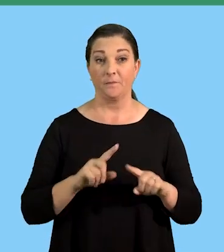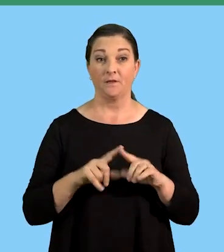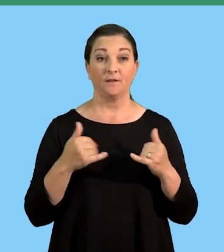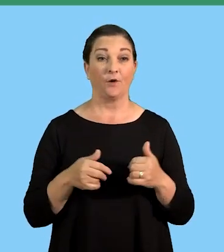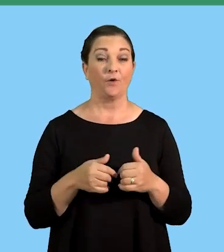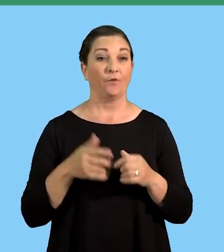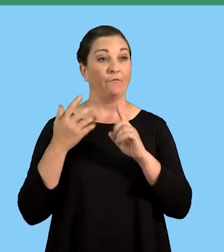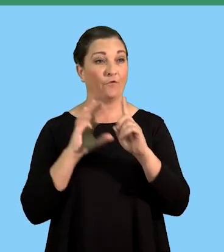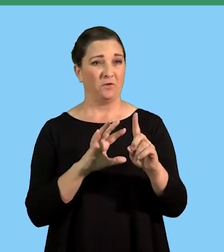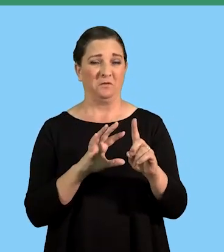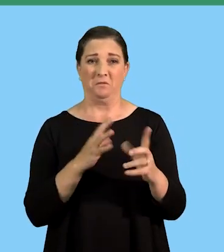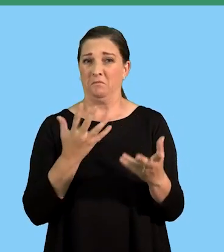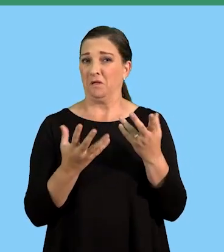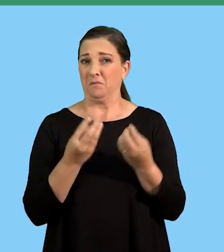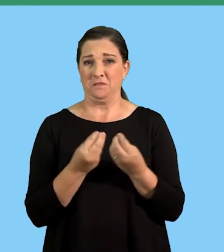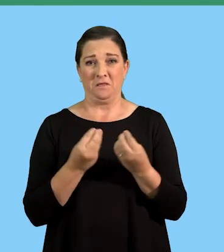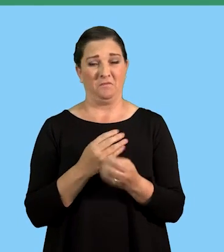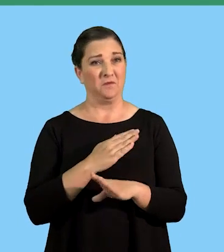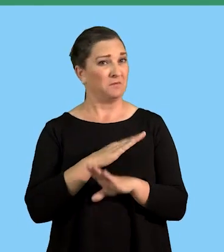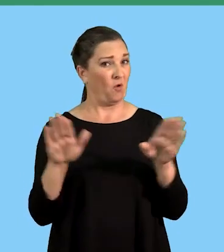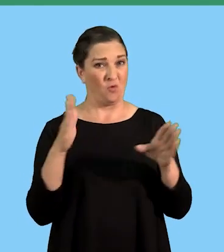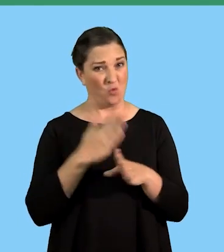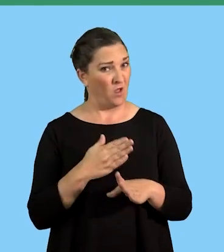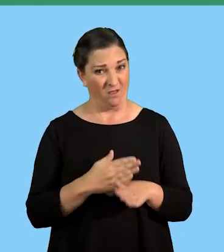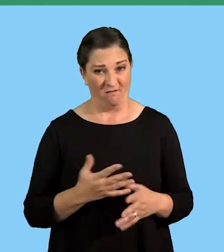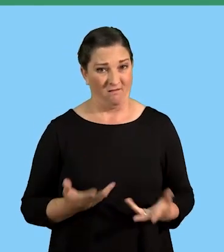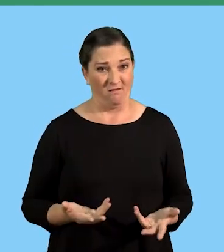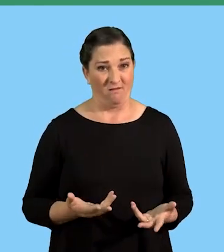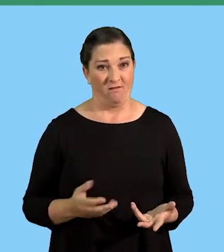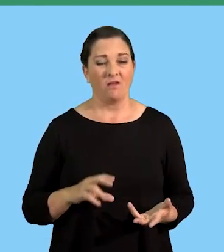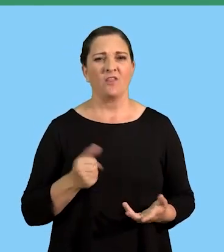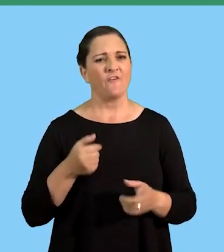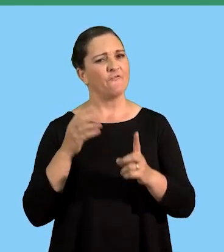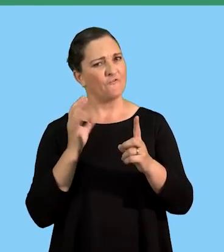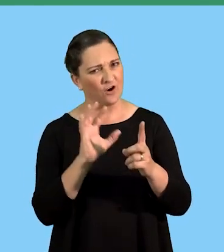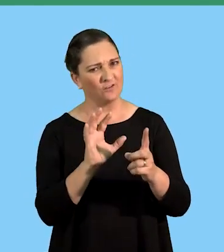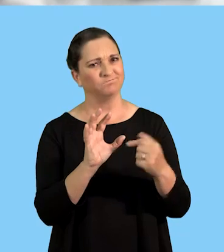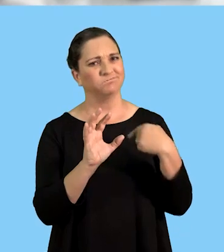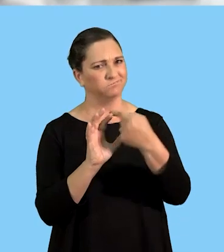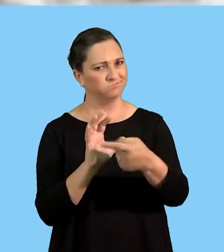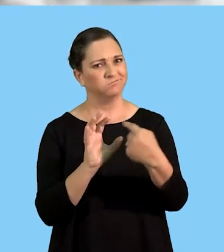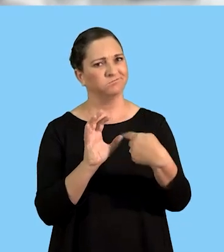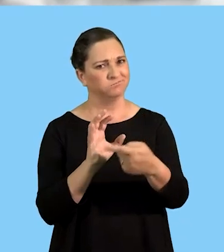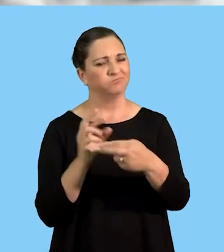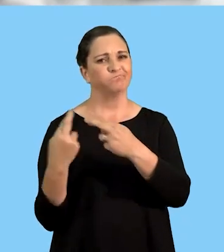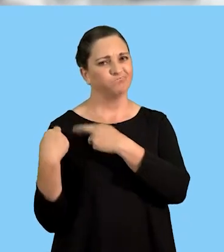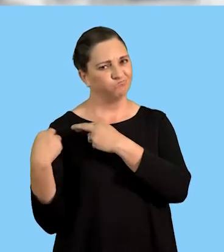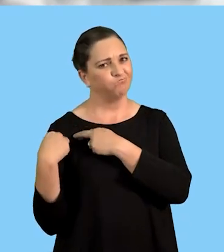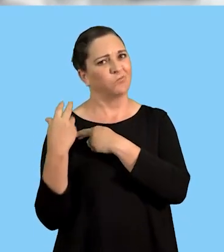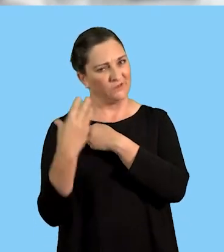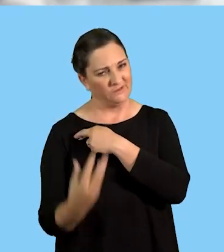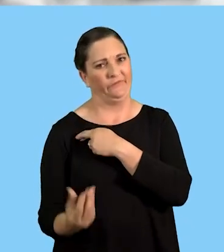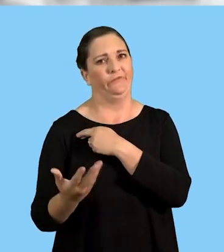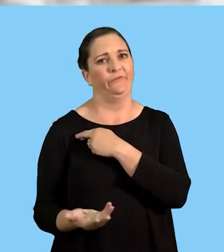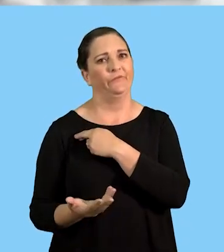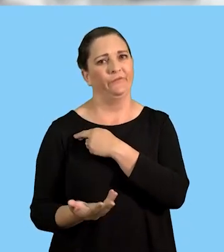something does not work out. So, the follower as well has a responsibility in this relationship to